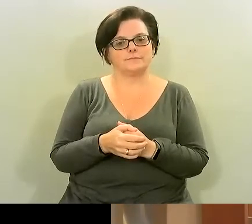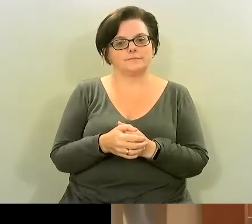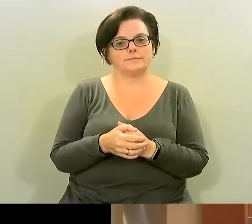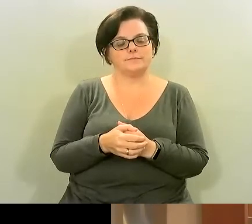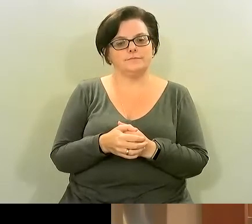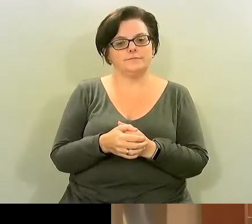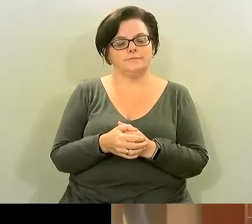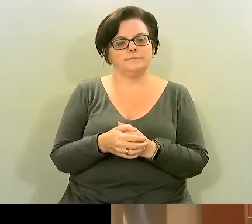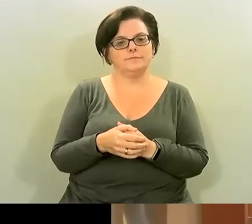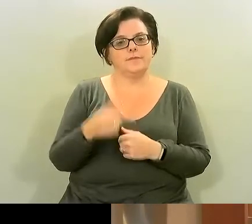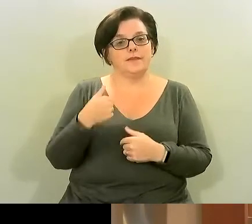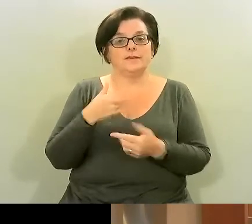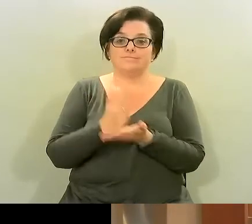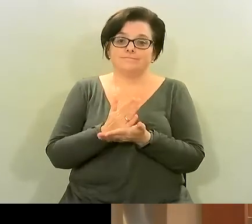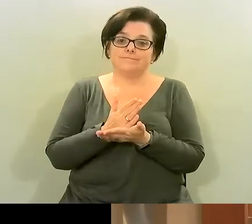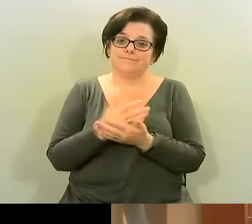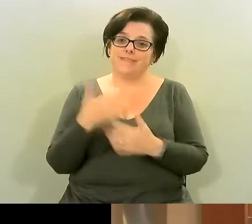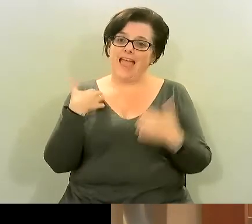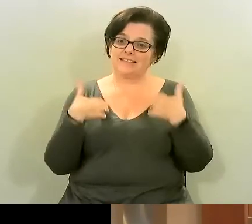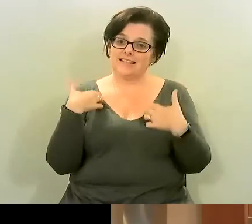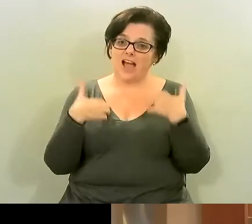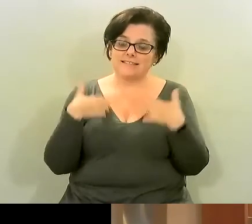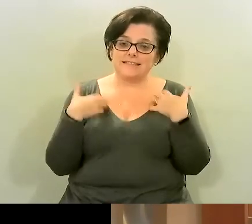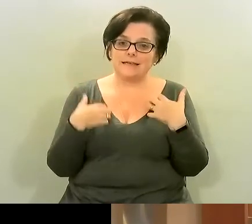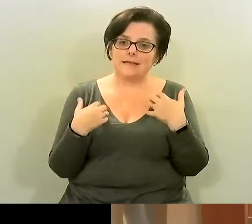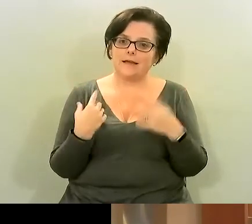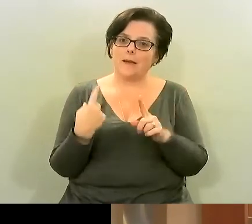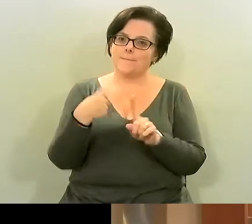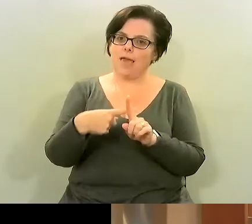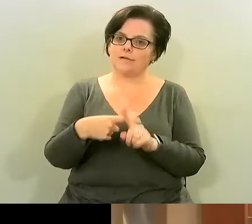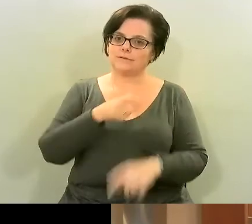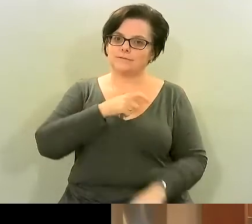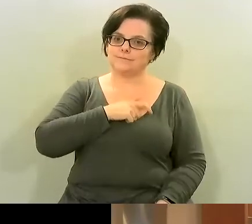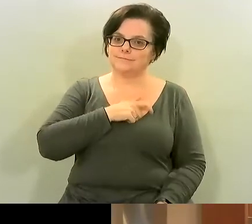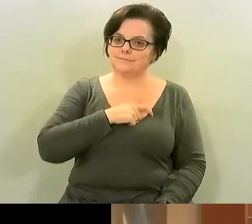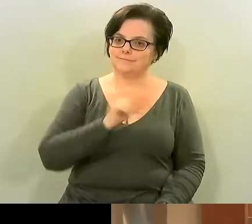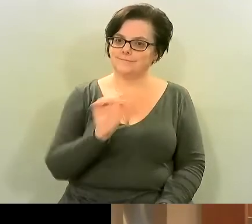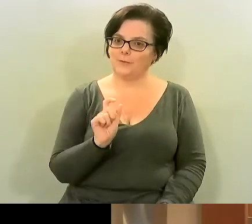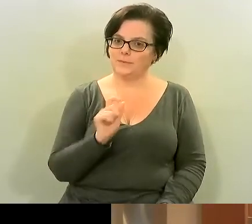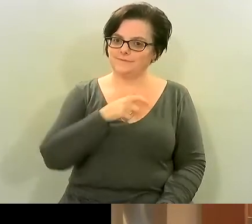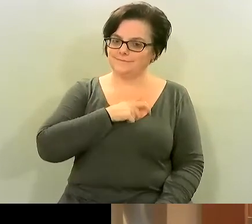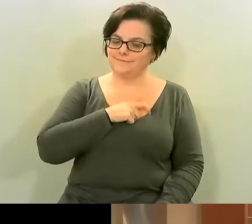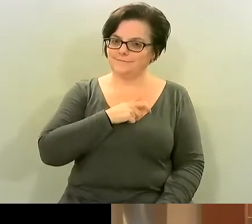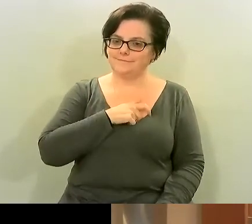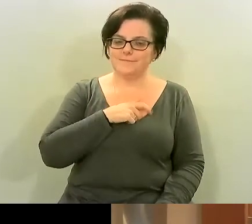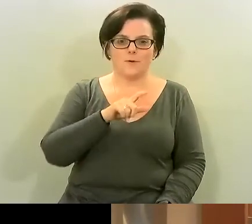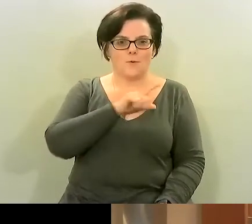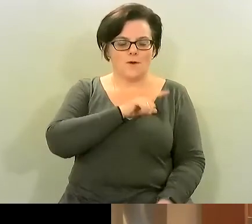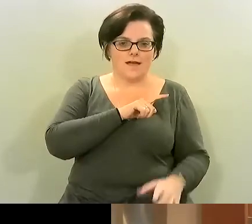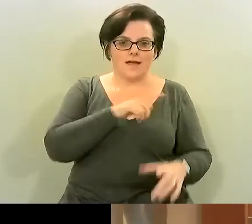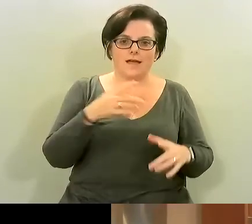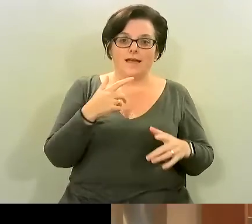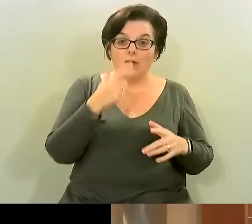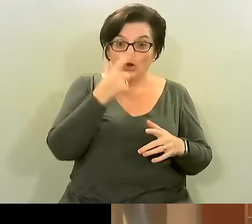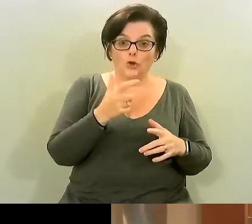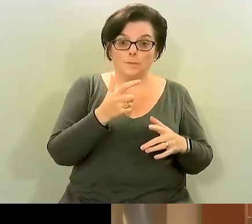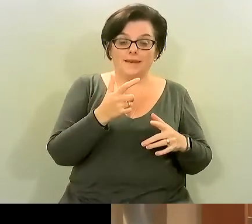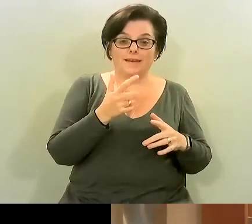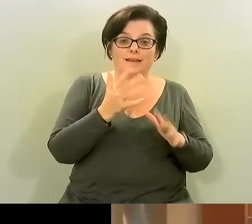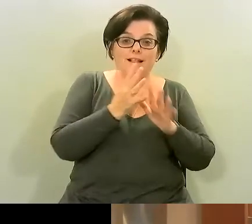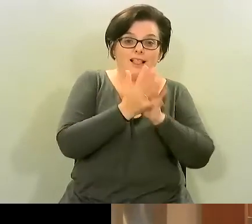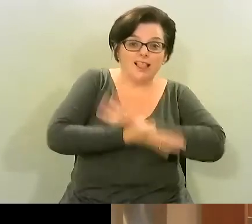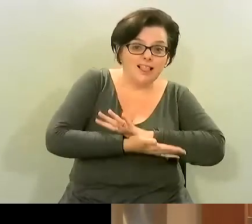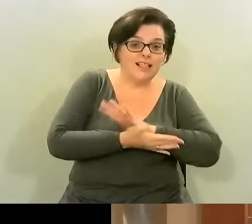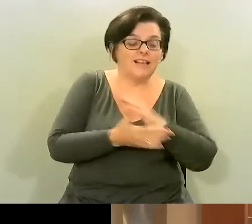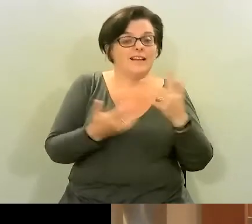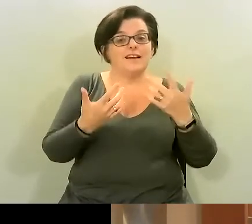an exciting session but also quite a nerve-wracking session because the amount of things that could have gone wrong in terms of